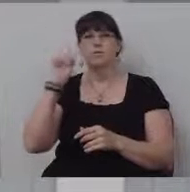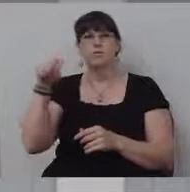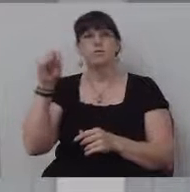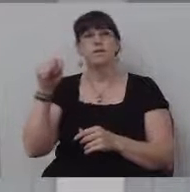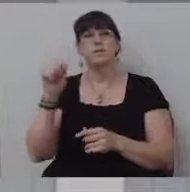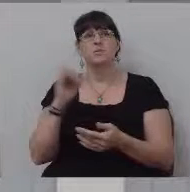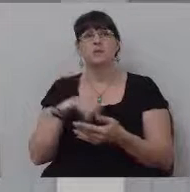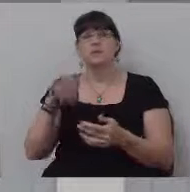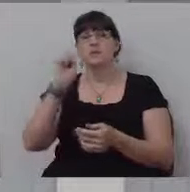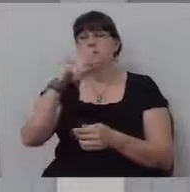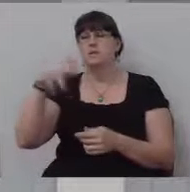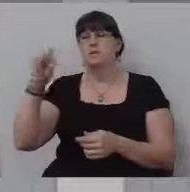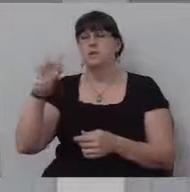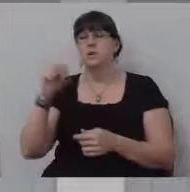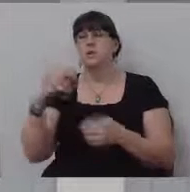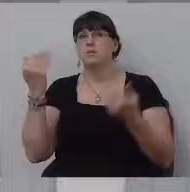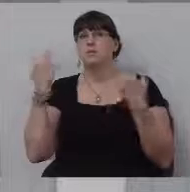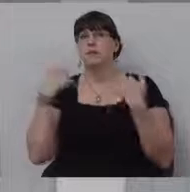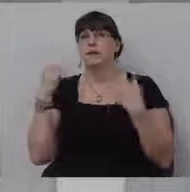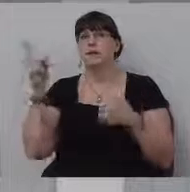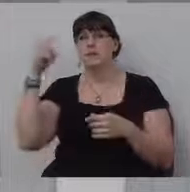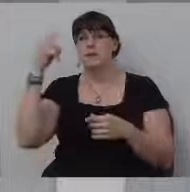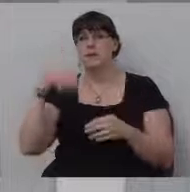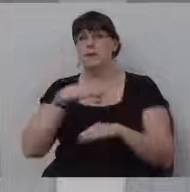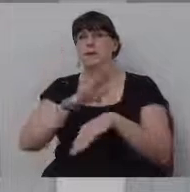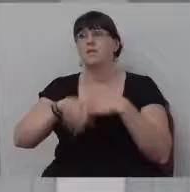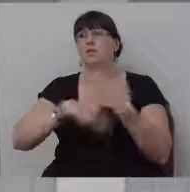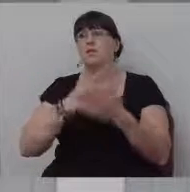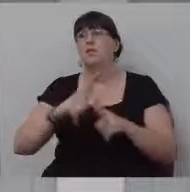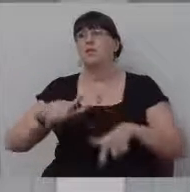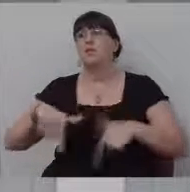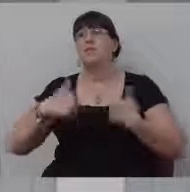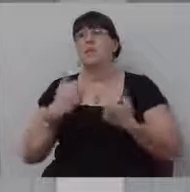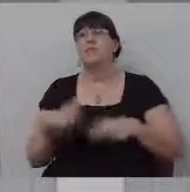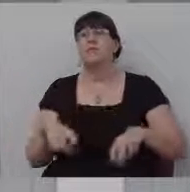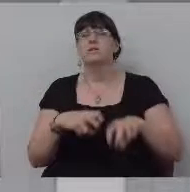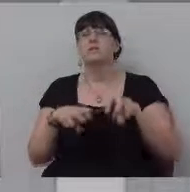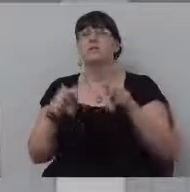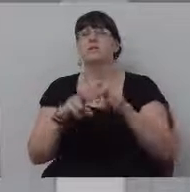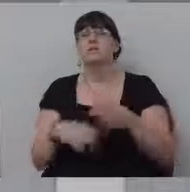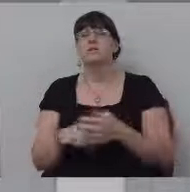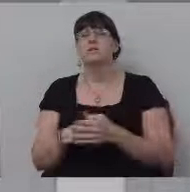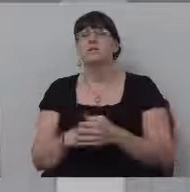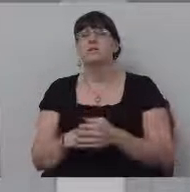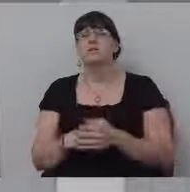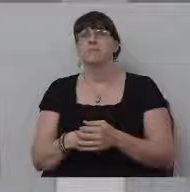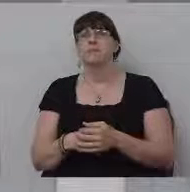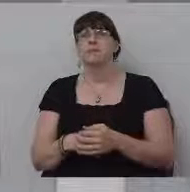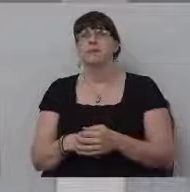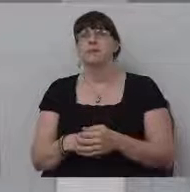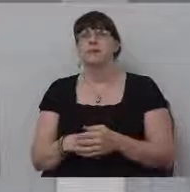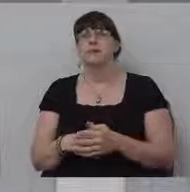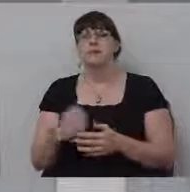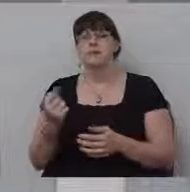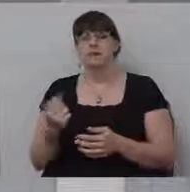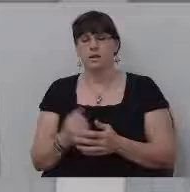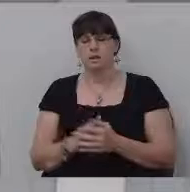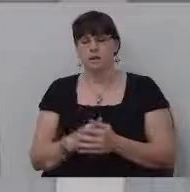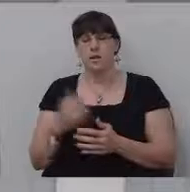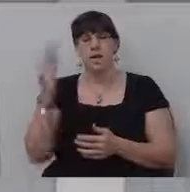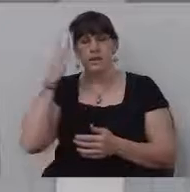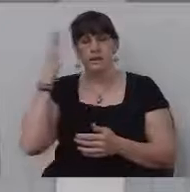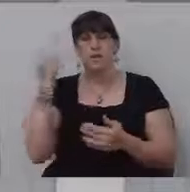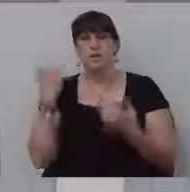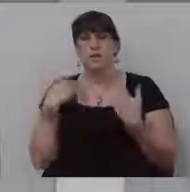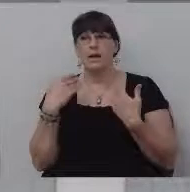that Solomon has and, uh, thinking about that whole life on the journey, you know, and I understand I, I took a lot of liberty because we're talking